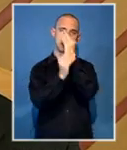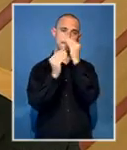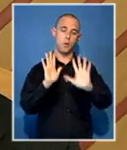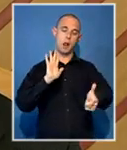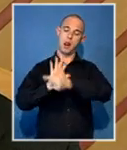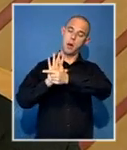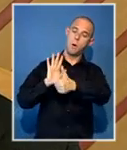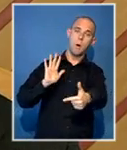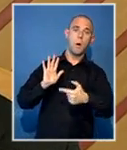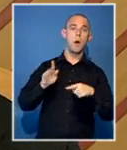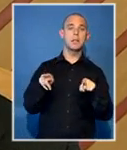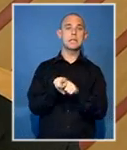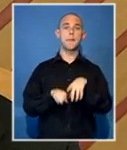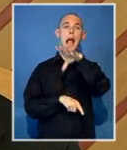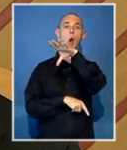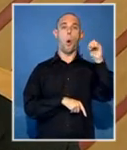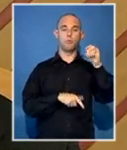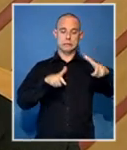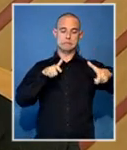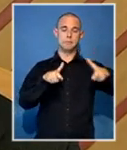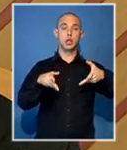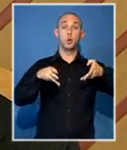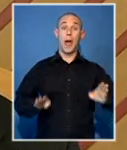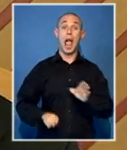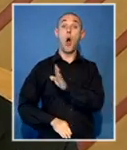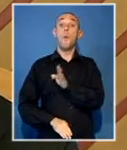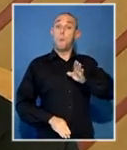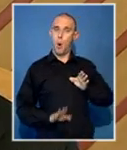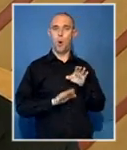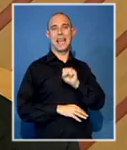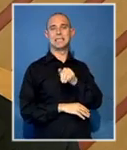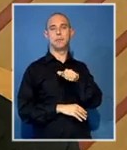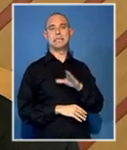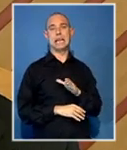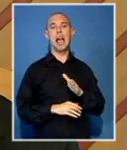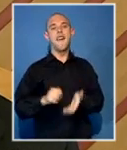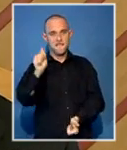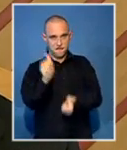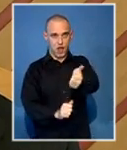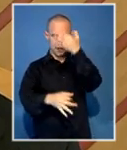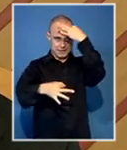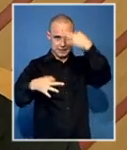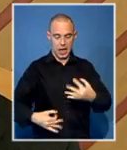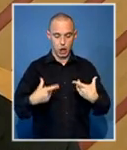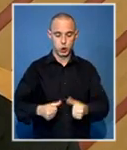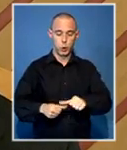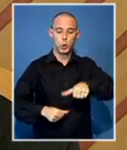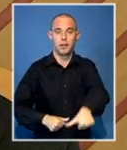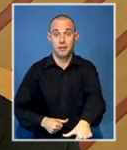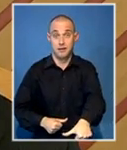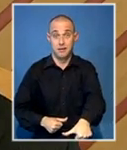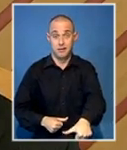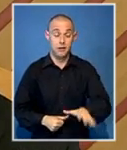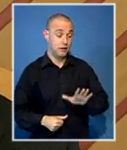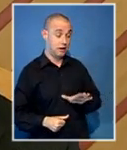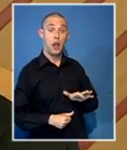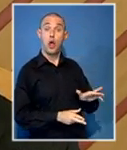corporate governance, it's the board that must apply its mind in the first instance to the public protector's